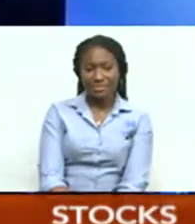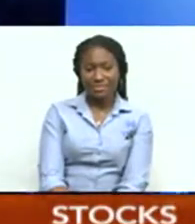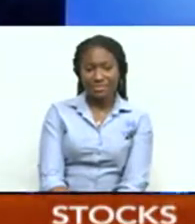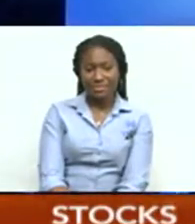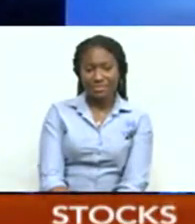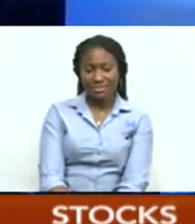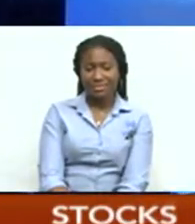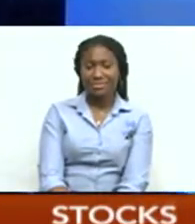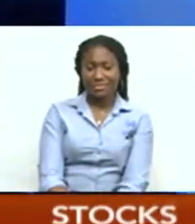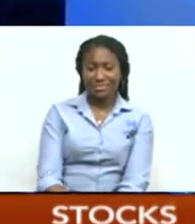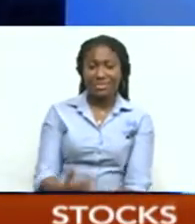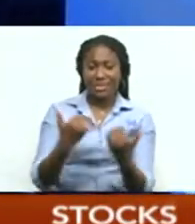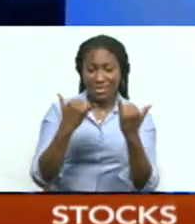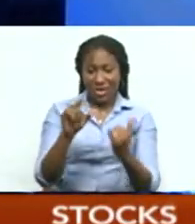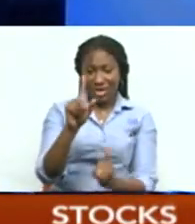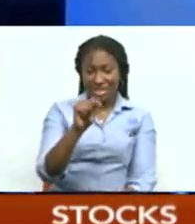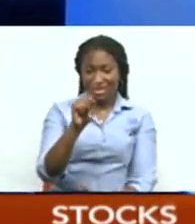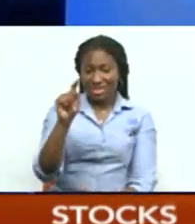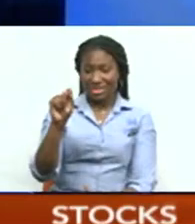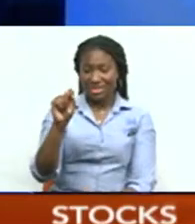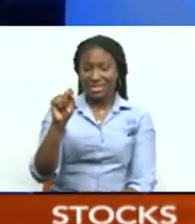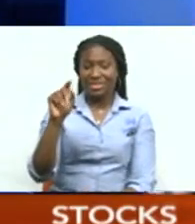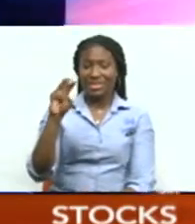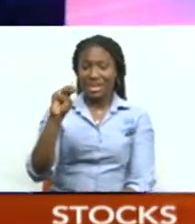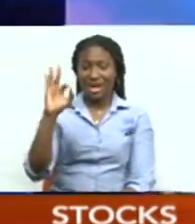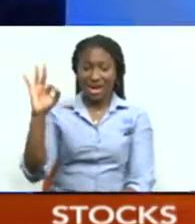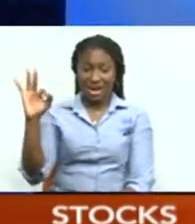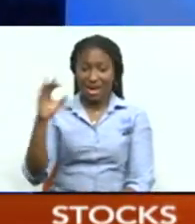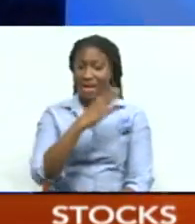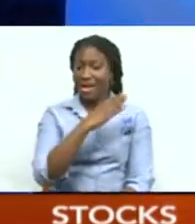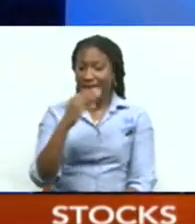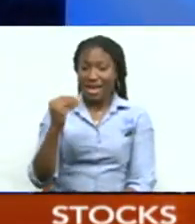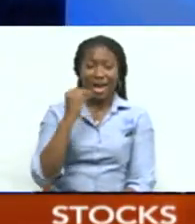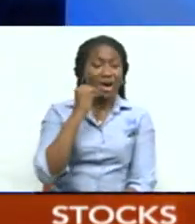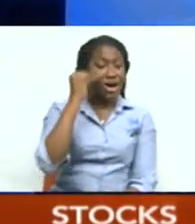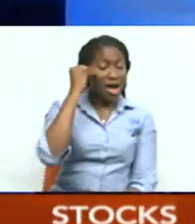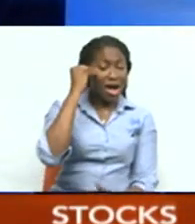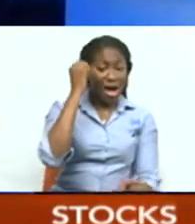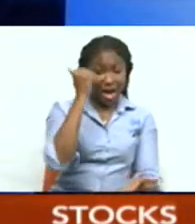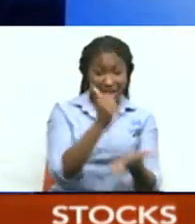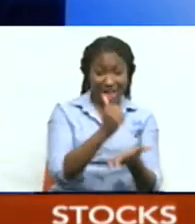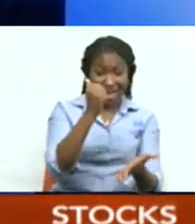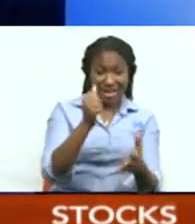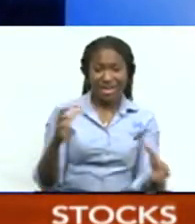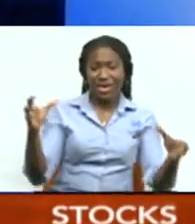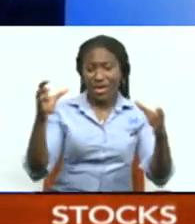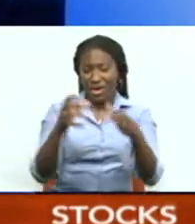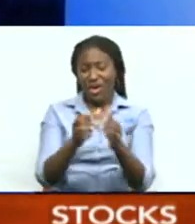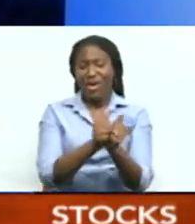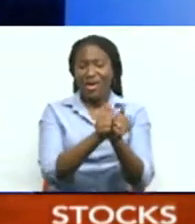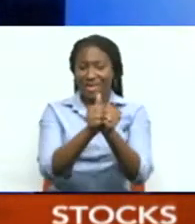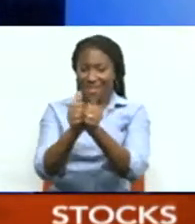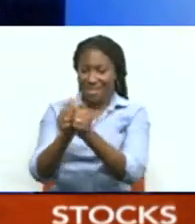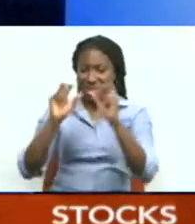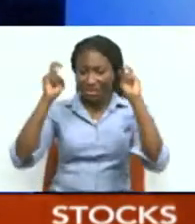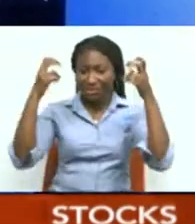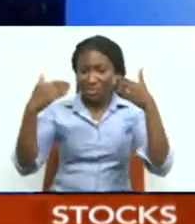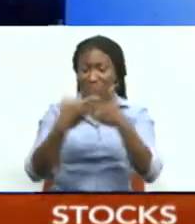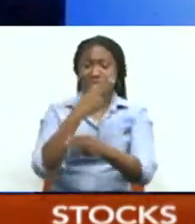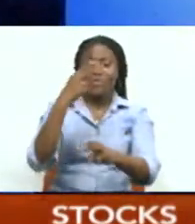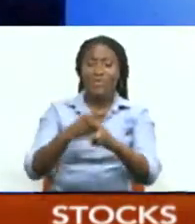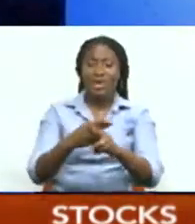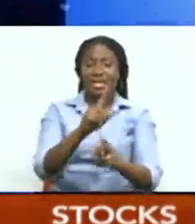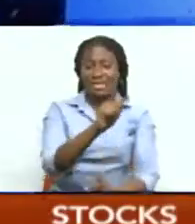The merger between TNT Mortgage Finance and the Home Mortgage Bank has become a reality with the new company TNT